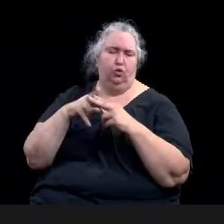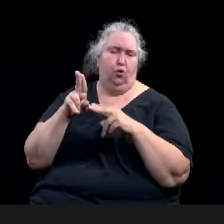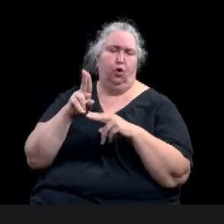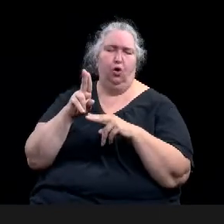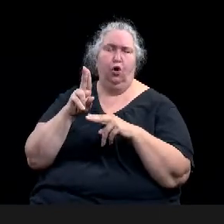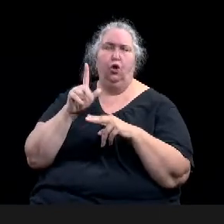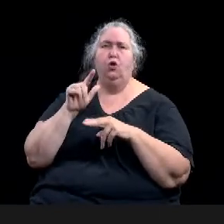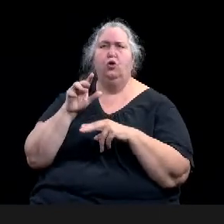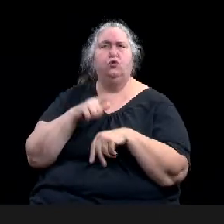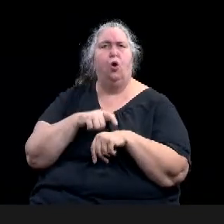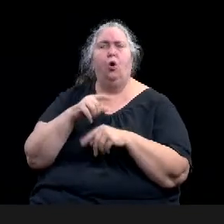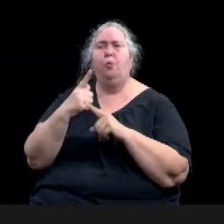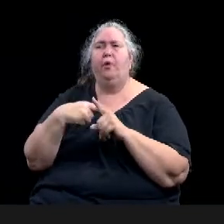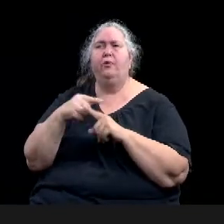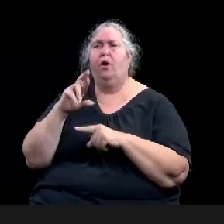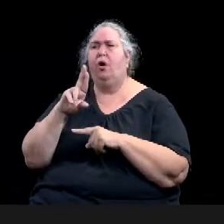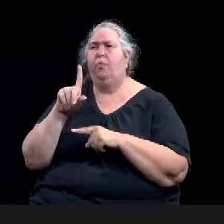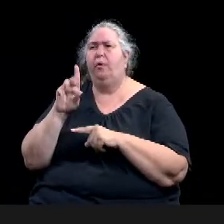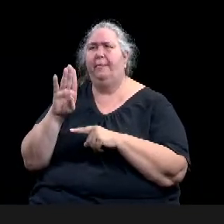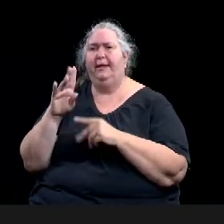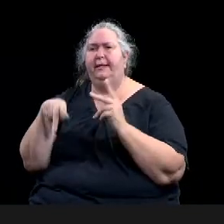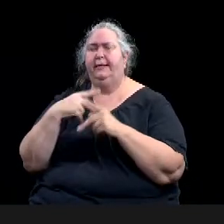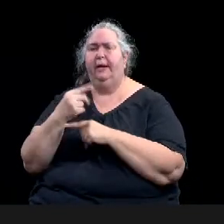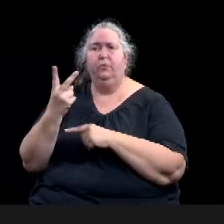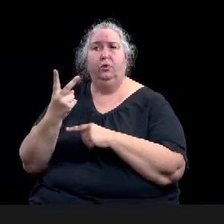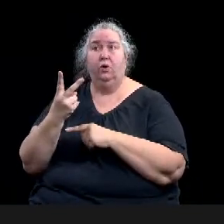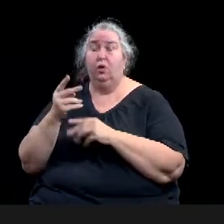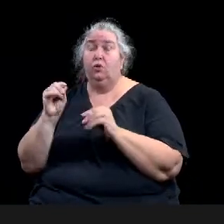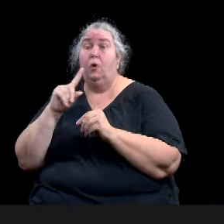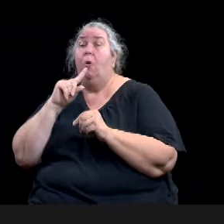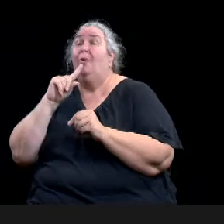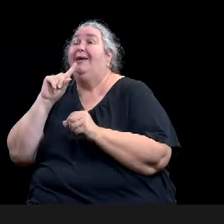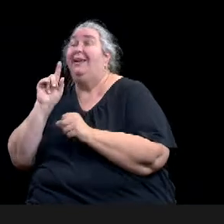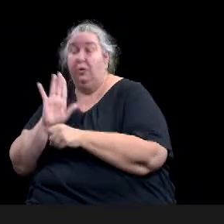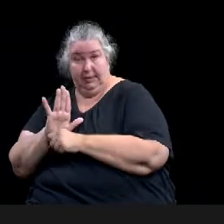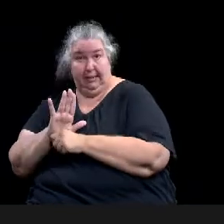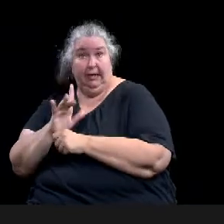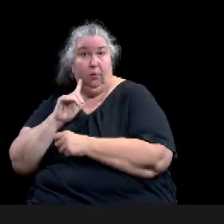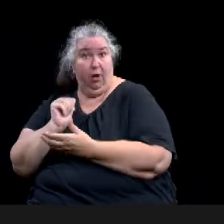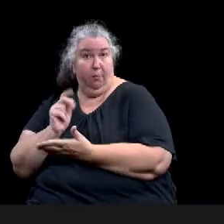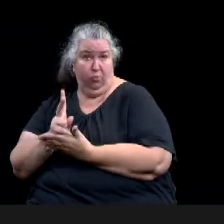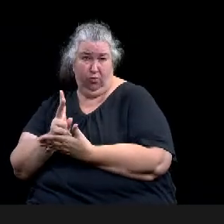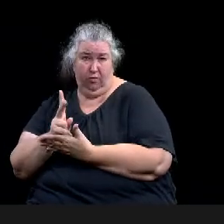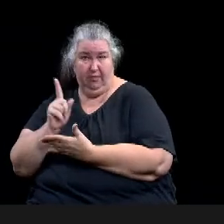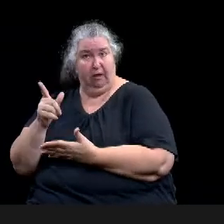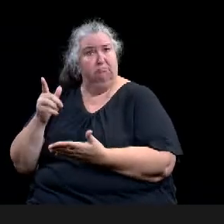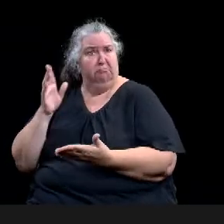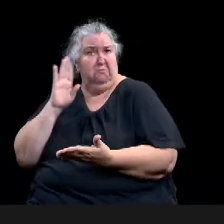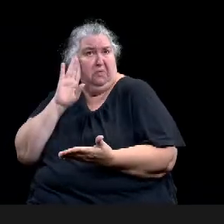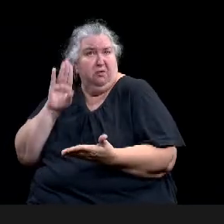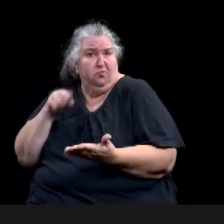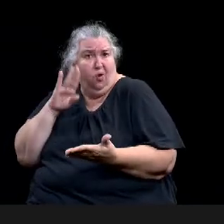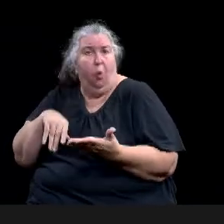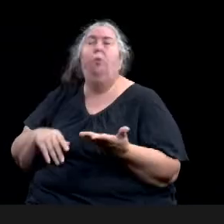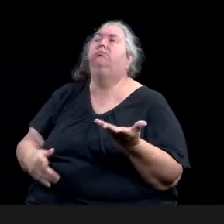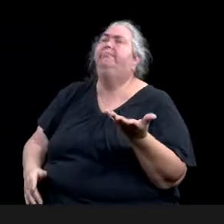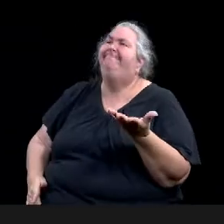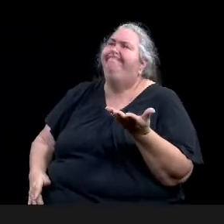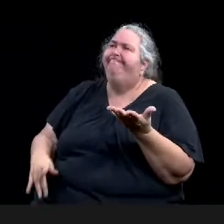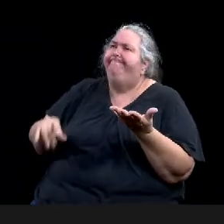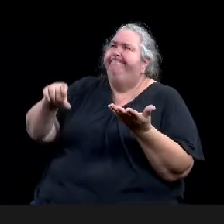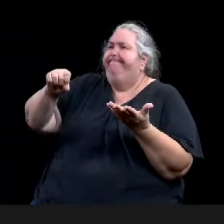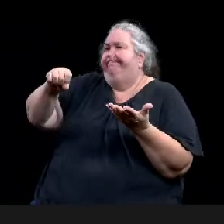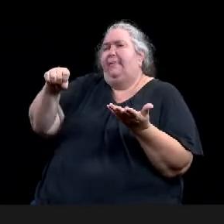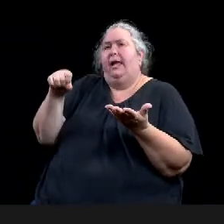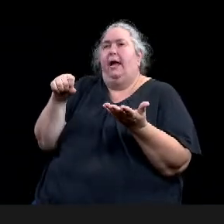Yes, we, we do, uh, and that's not just for special permits, but for anything that has to go through a public hearing process and